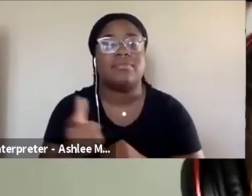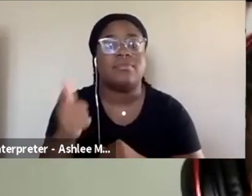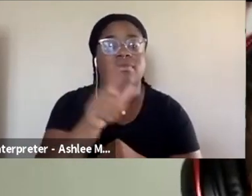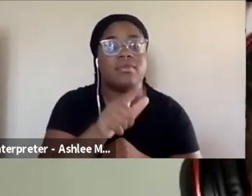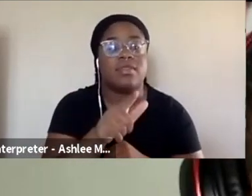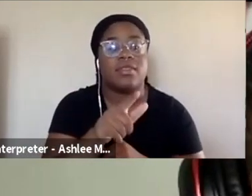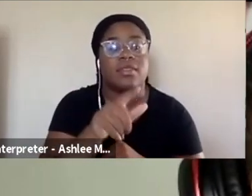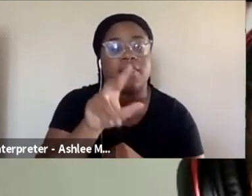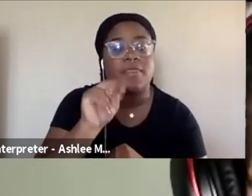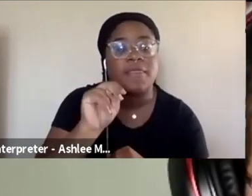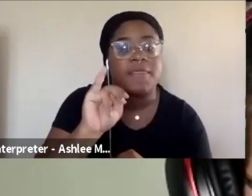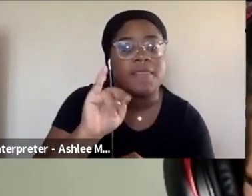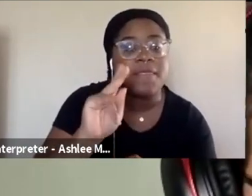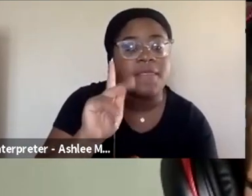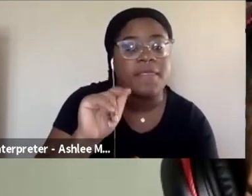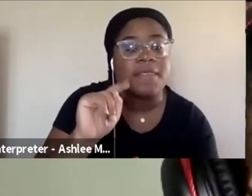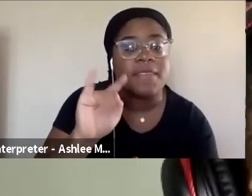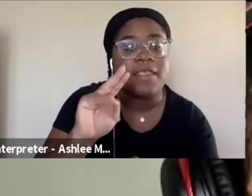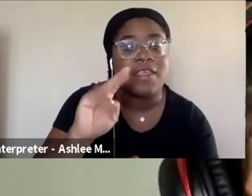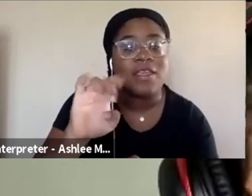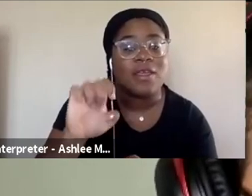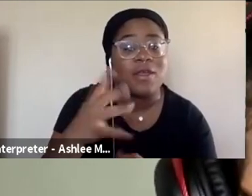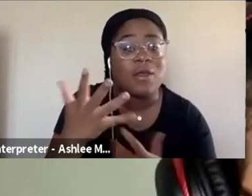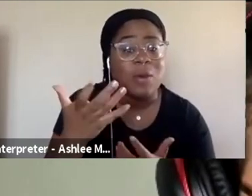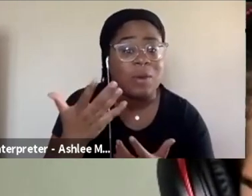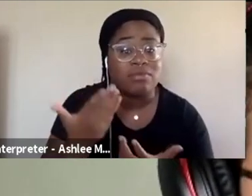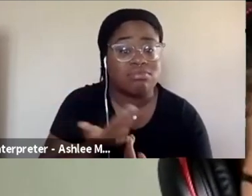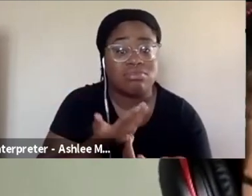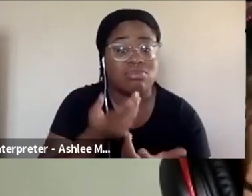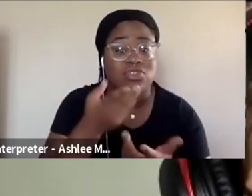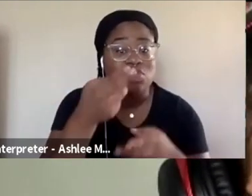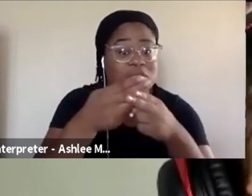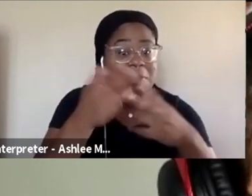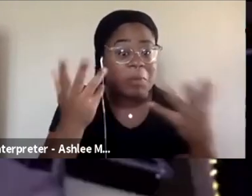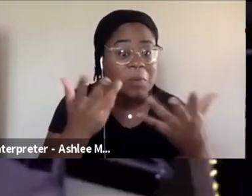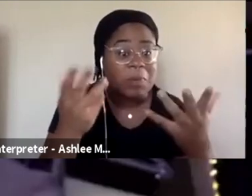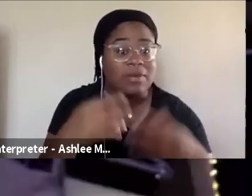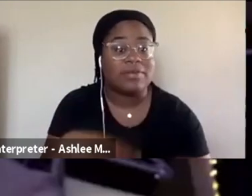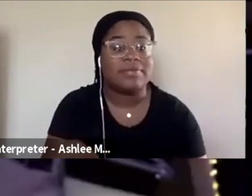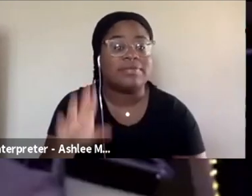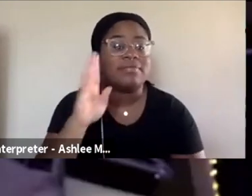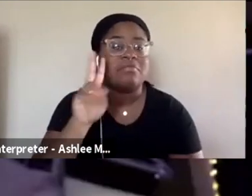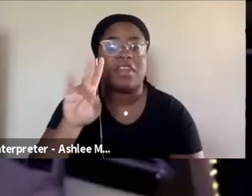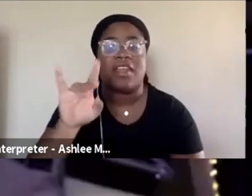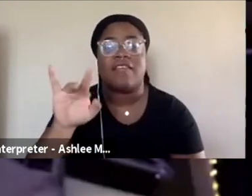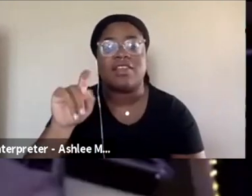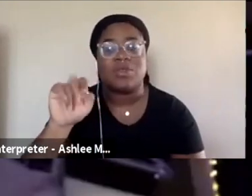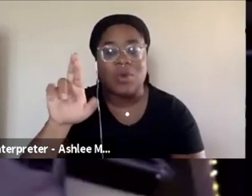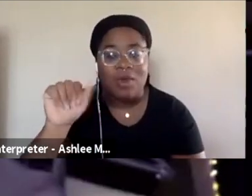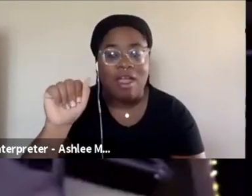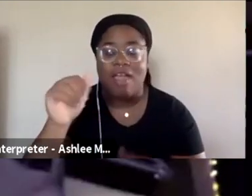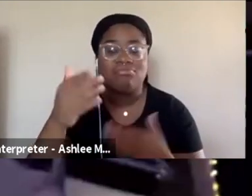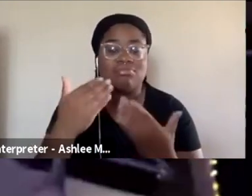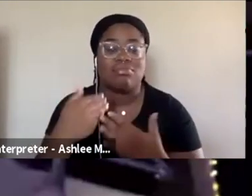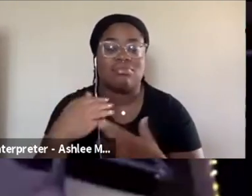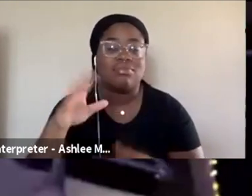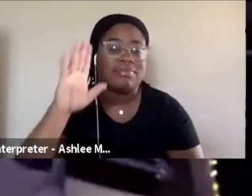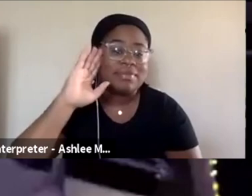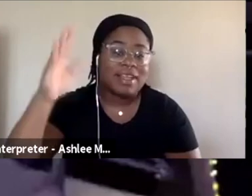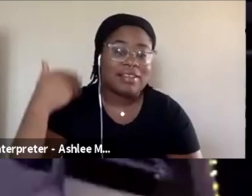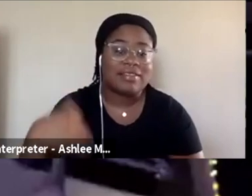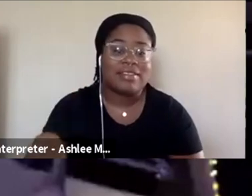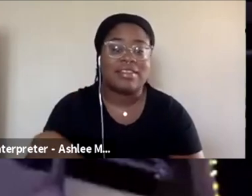Nicotine. I don't know how you want us to address you. You let me know. Yeah. or Nicotine is fine. Hi, my name is Veronica Ripley,